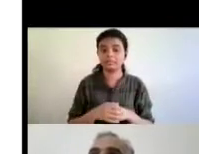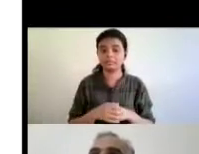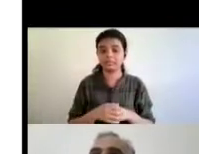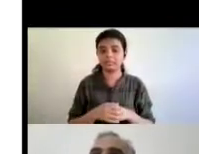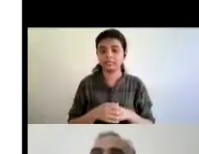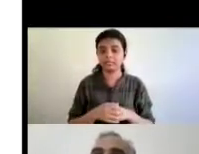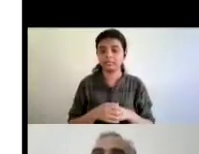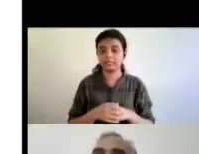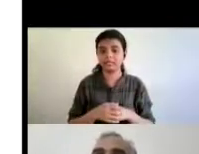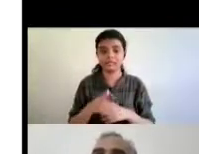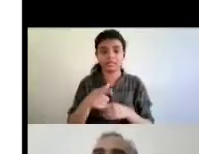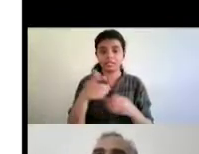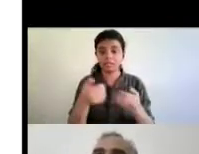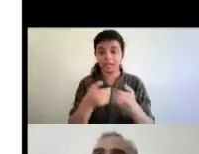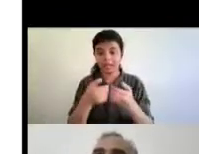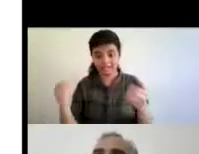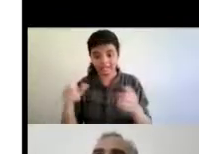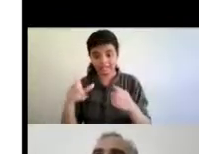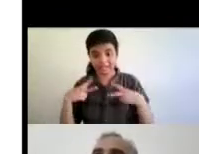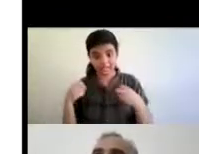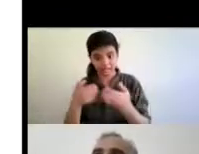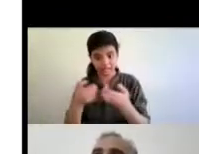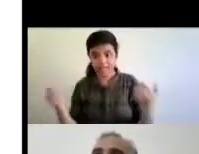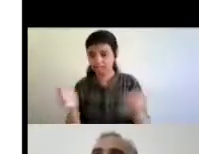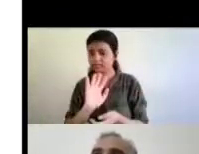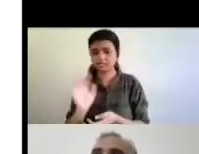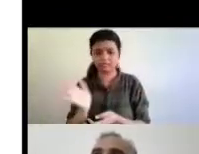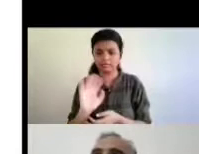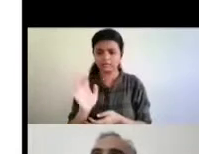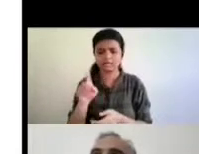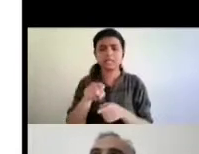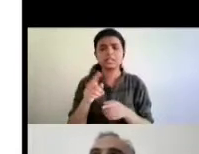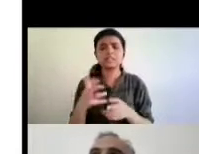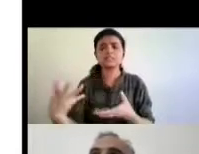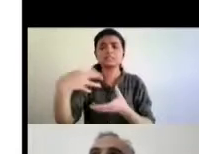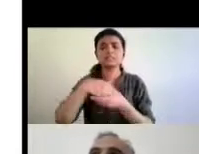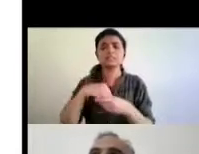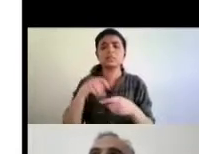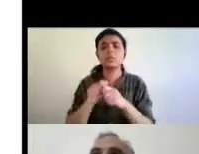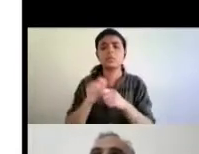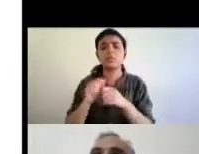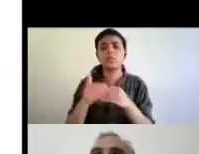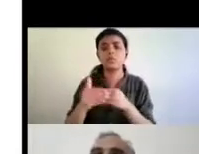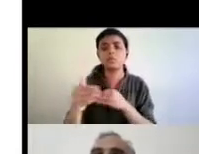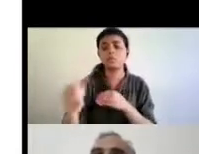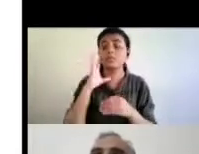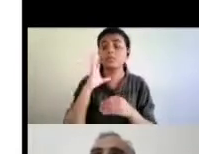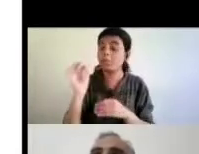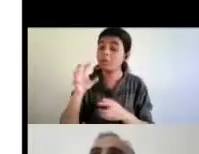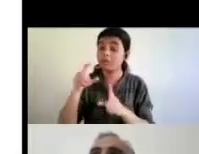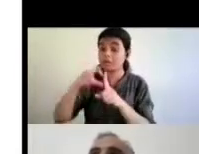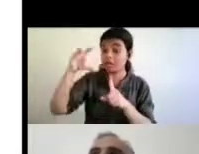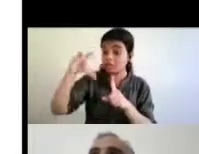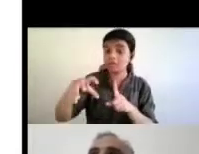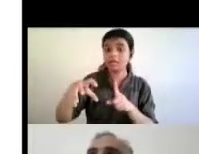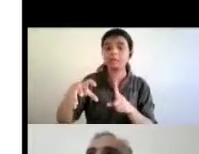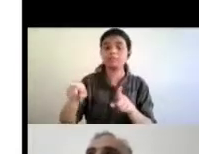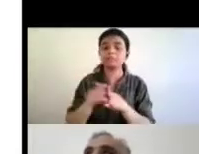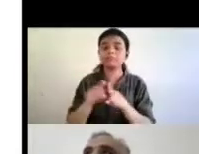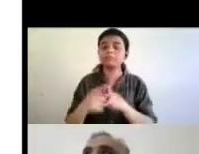separate legal entity it's working as one of the departments important departments within wipo